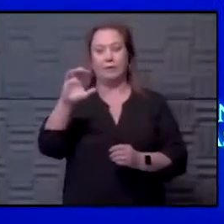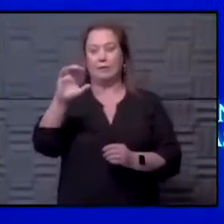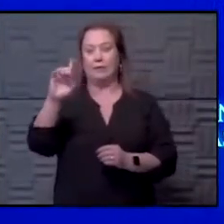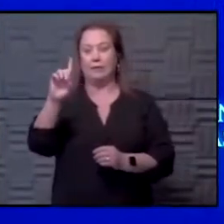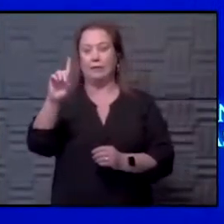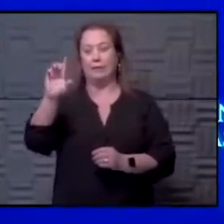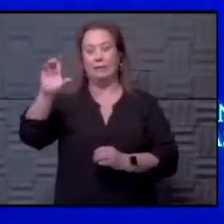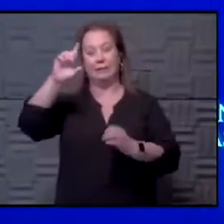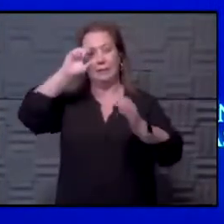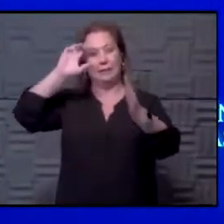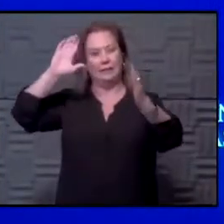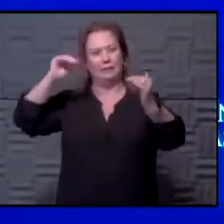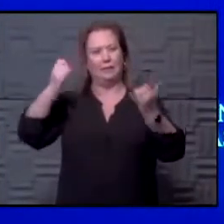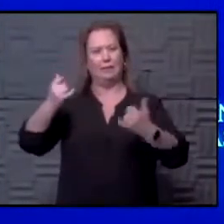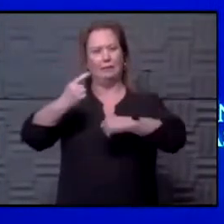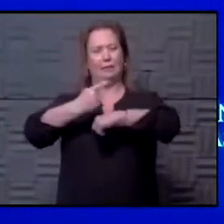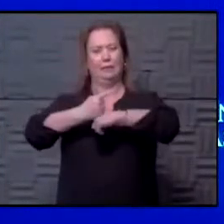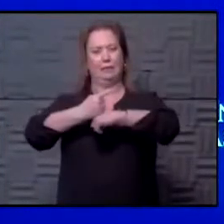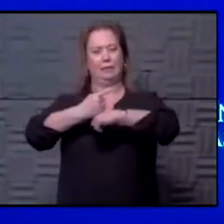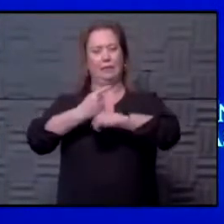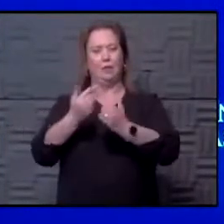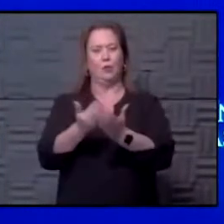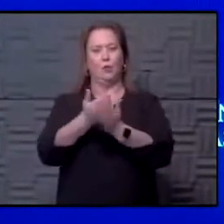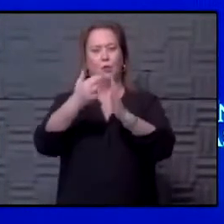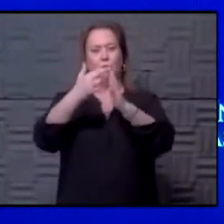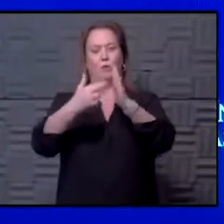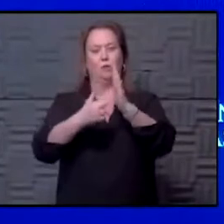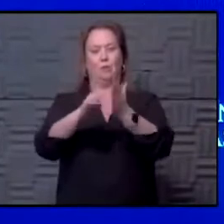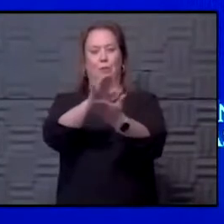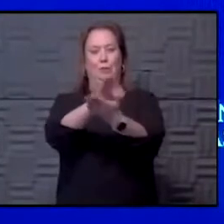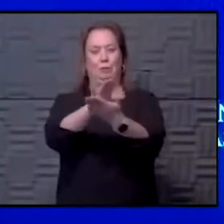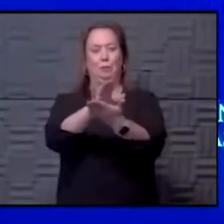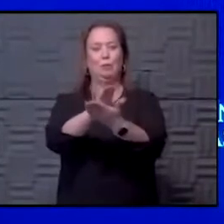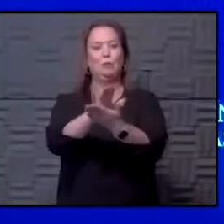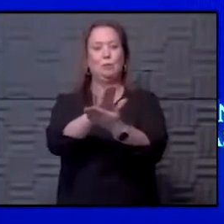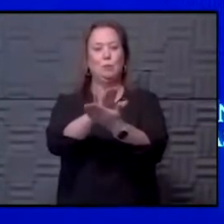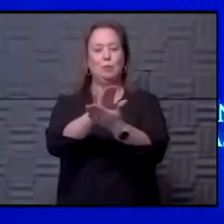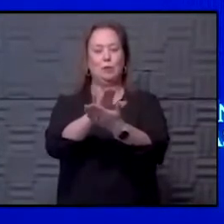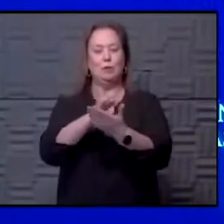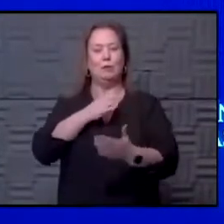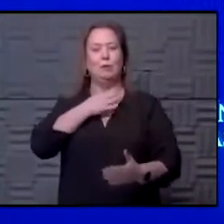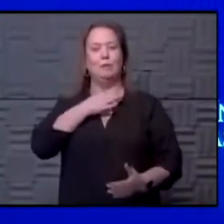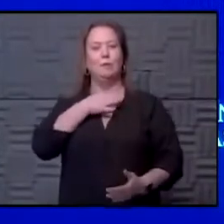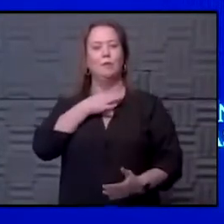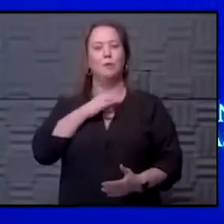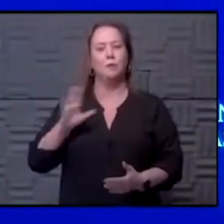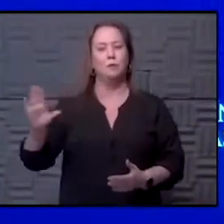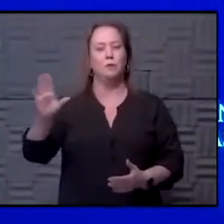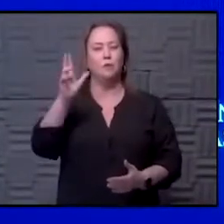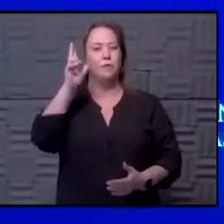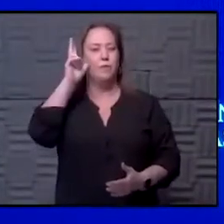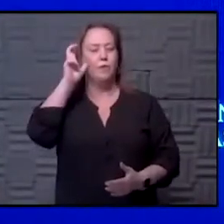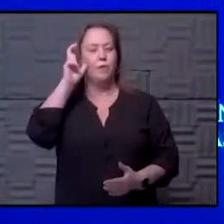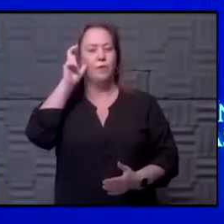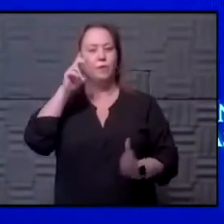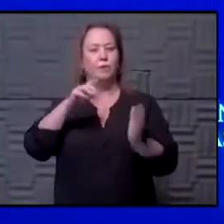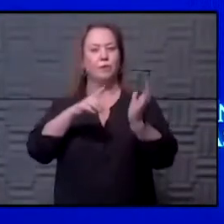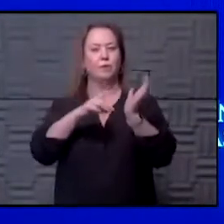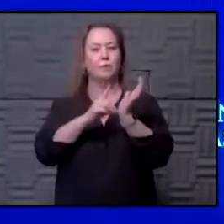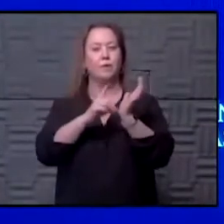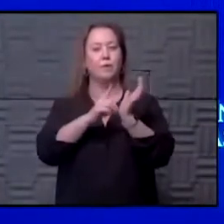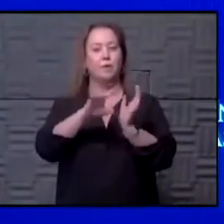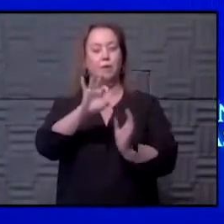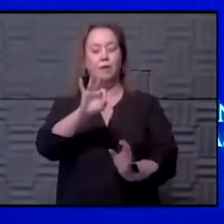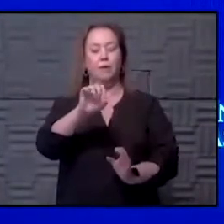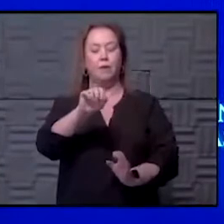expected, I believe, today to come out with new guidance on schools. I'm curious what you've heard on that. Dr. Anthony Fauci also